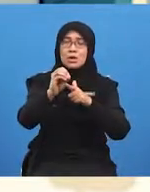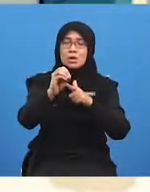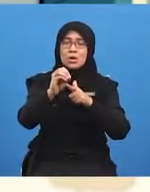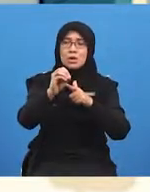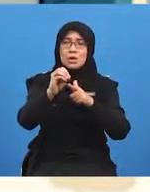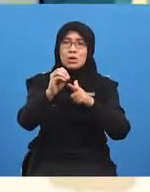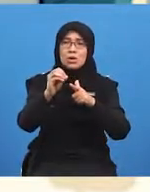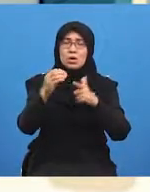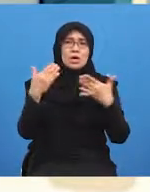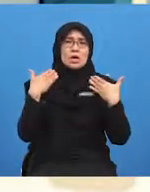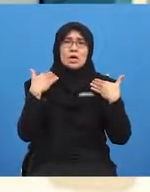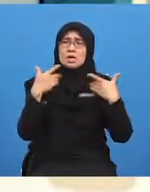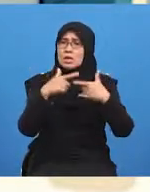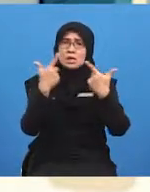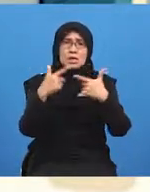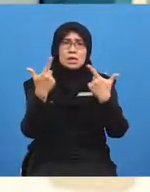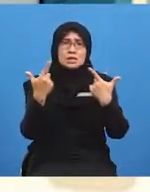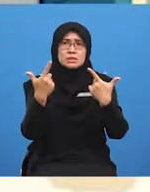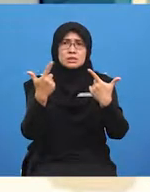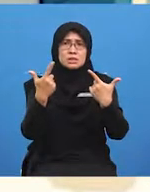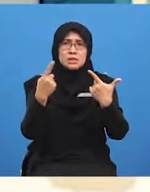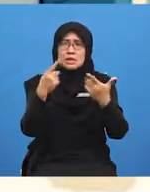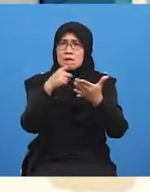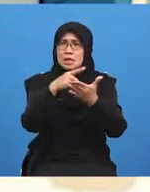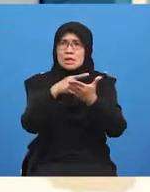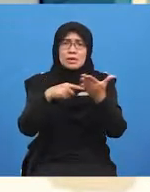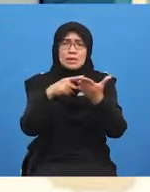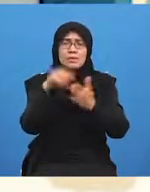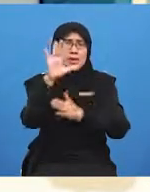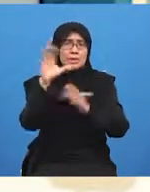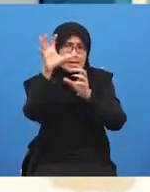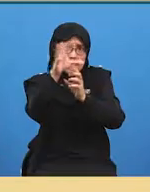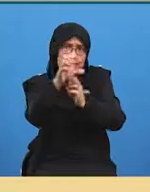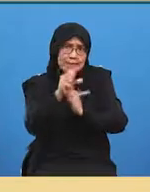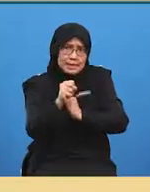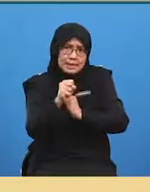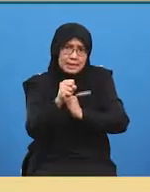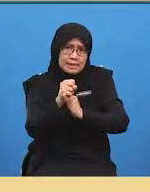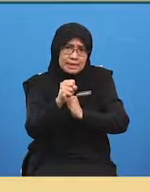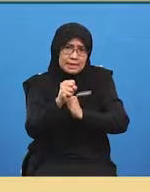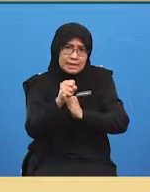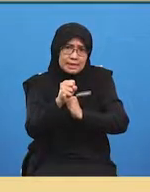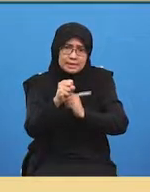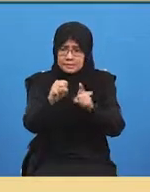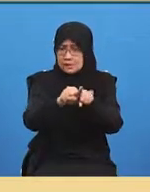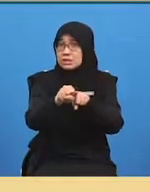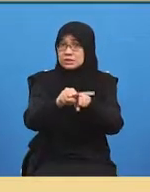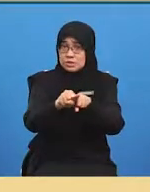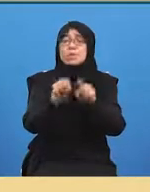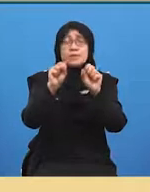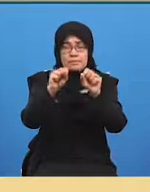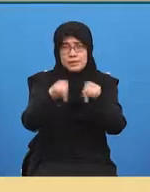you could use that would catch a pair of socks that would be fantastic right so